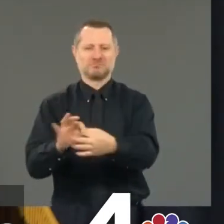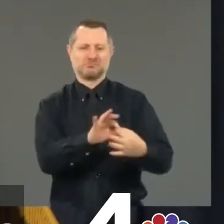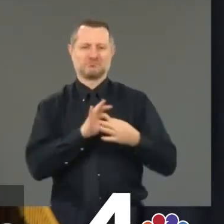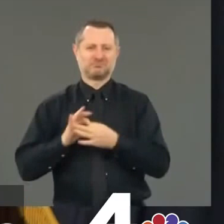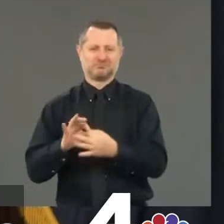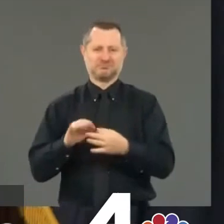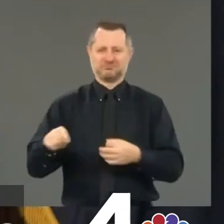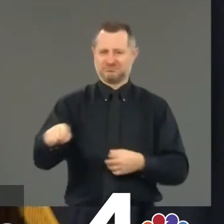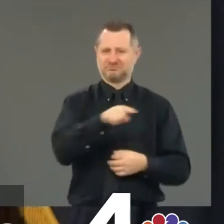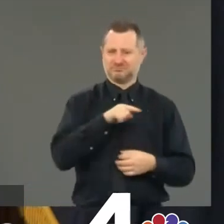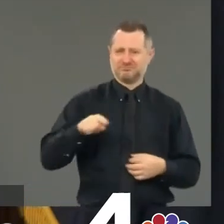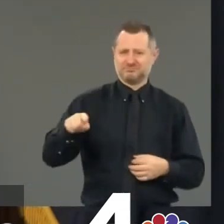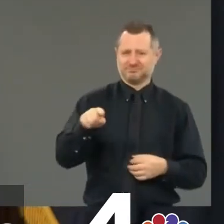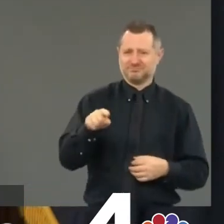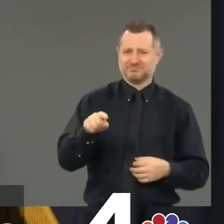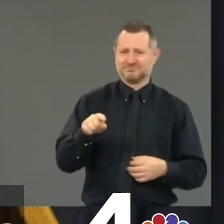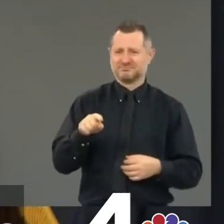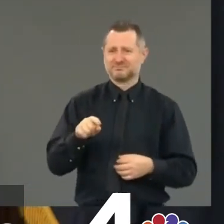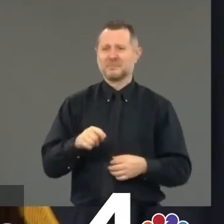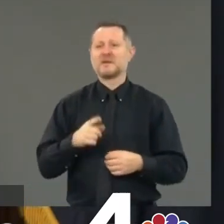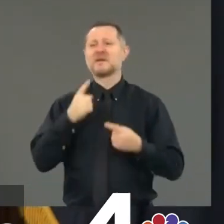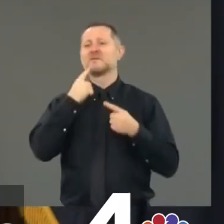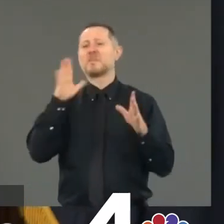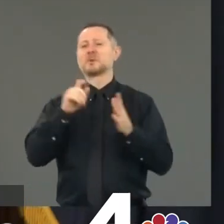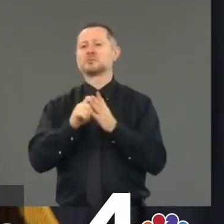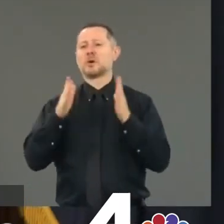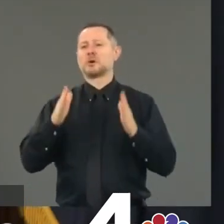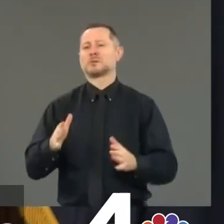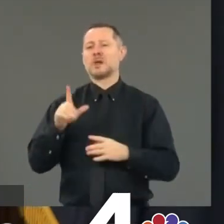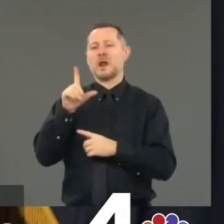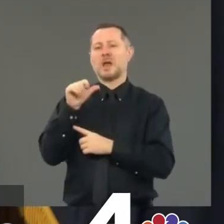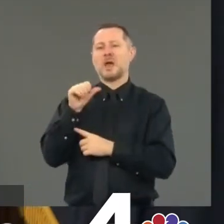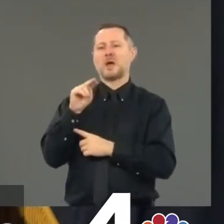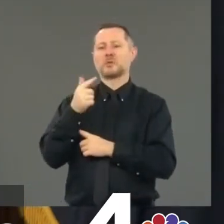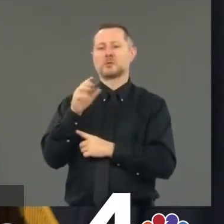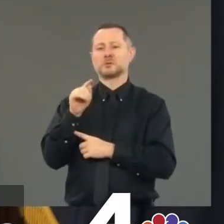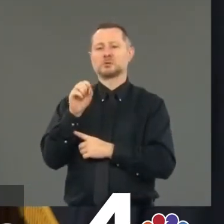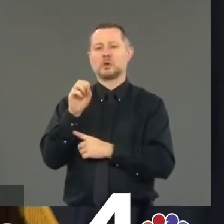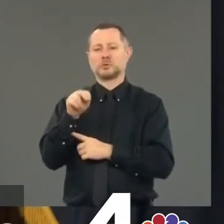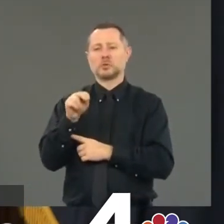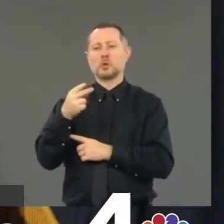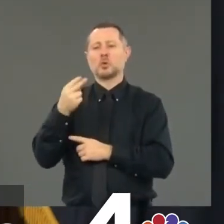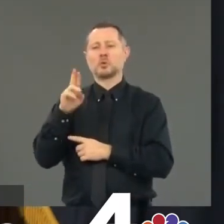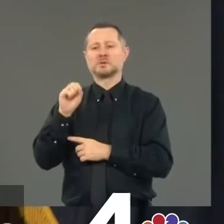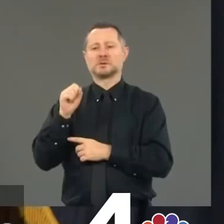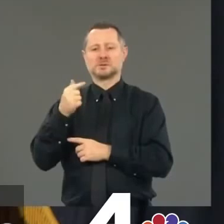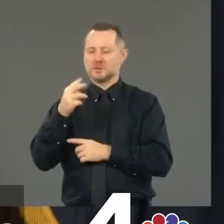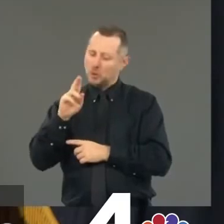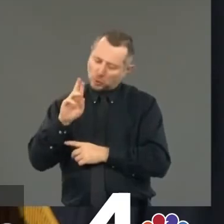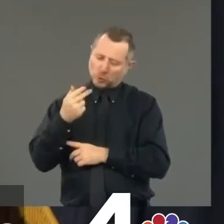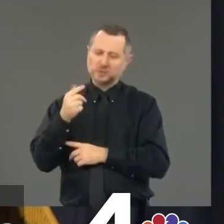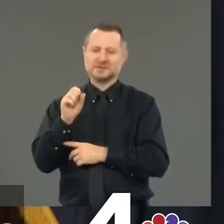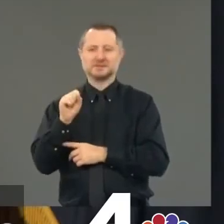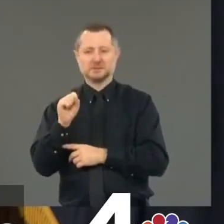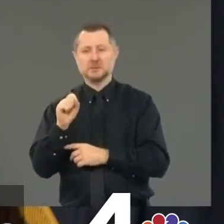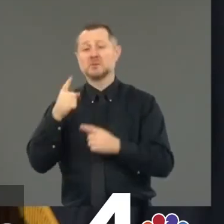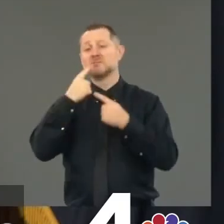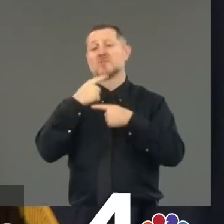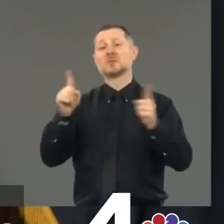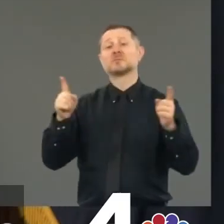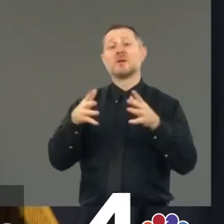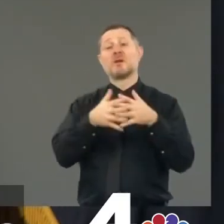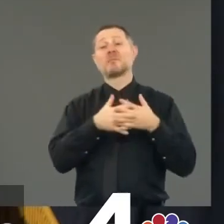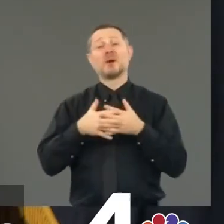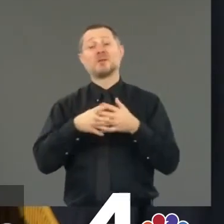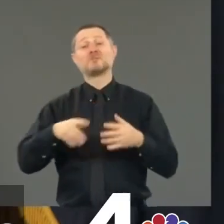Langston Hughes told us the ultimate goal. Make America the land that fulfills her